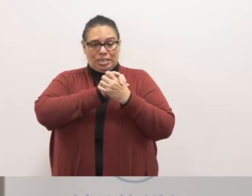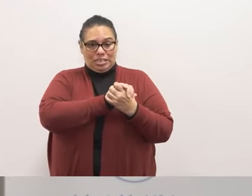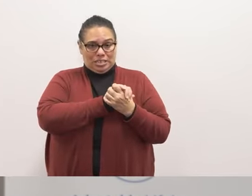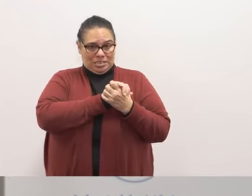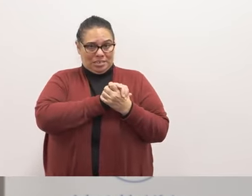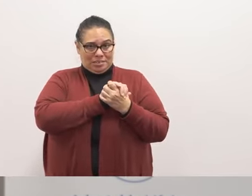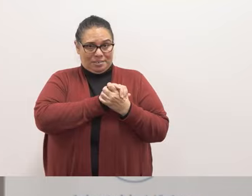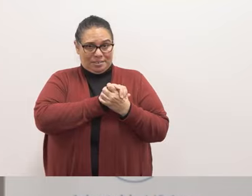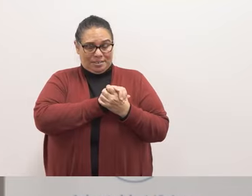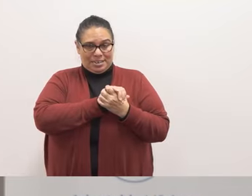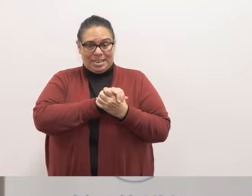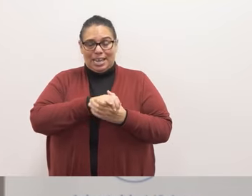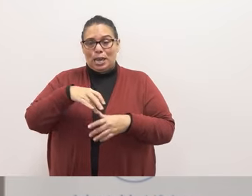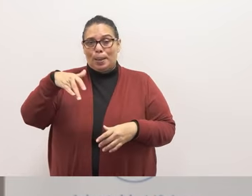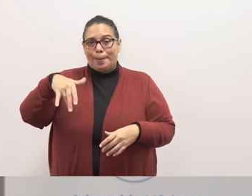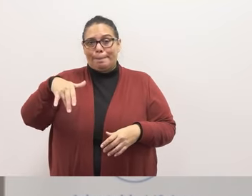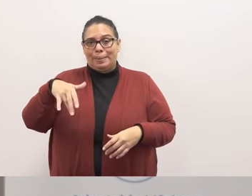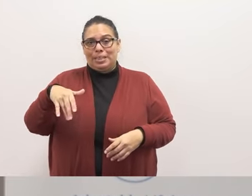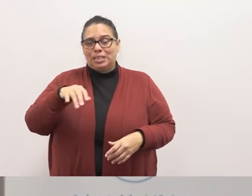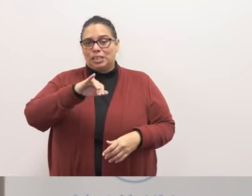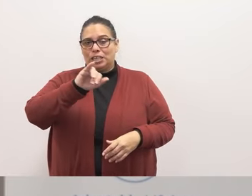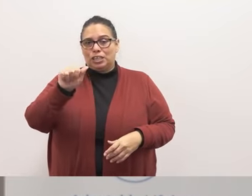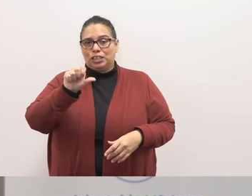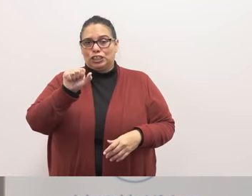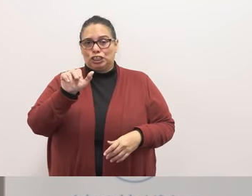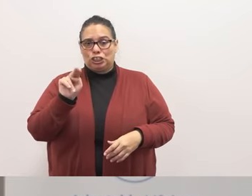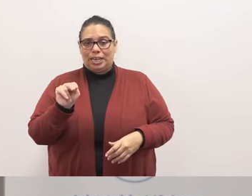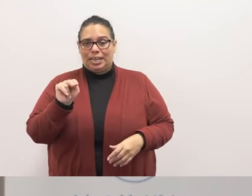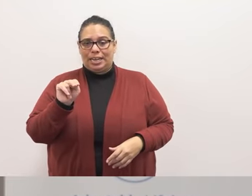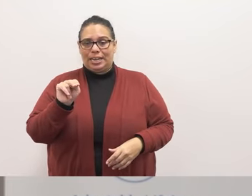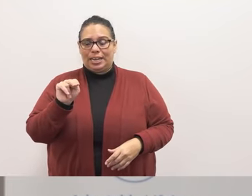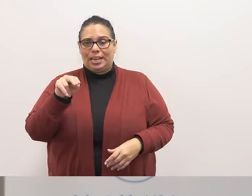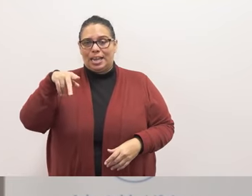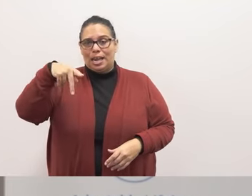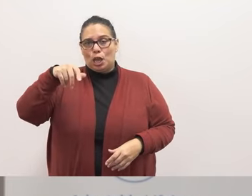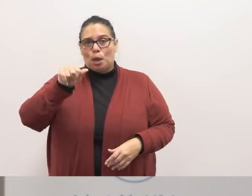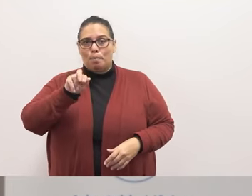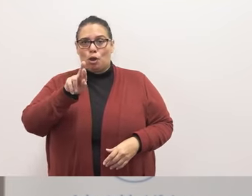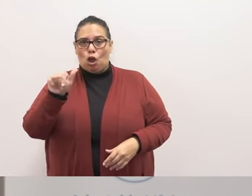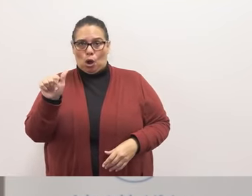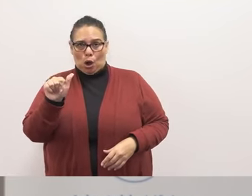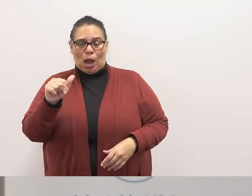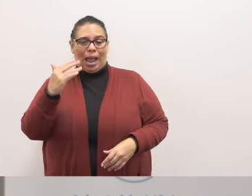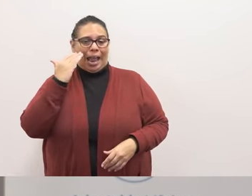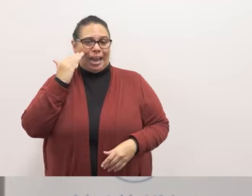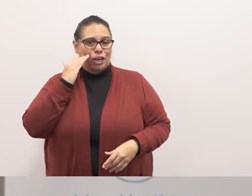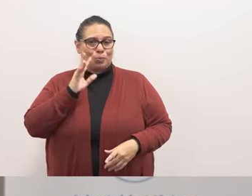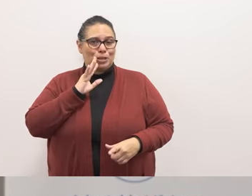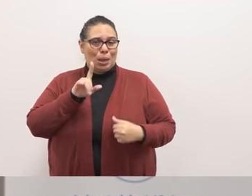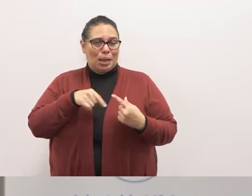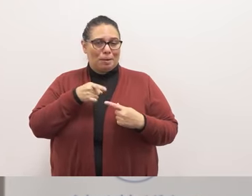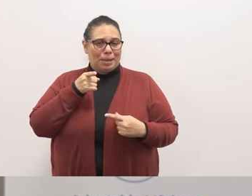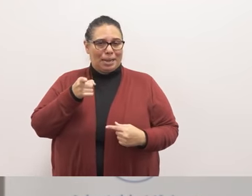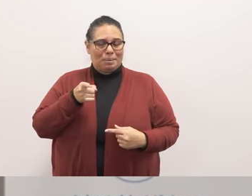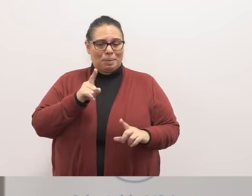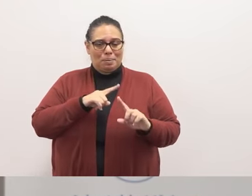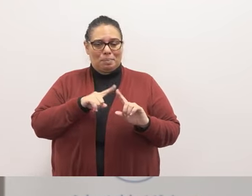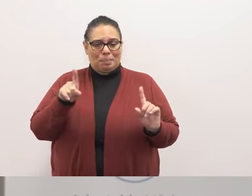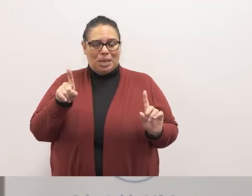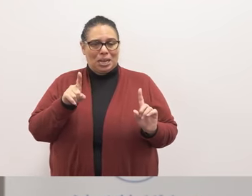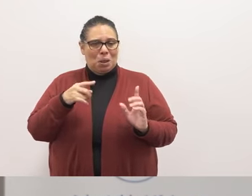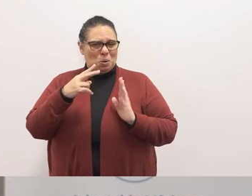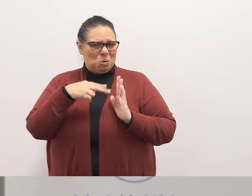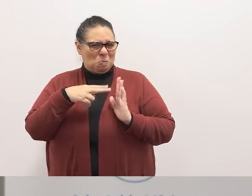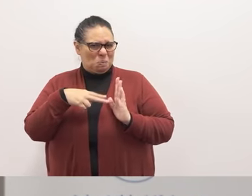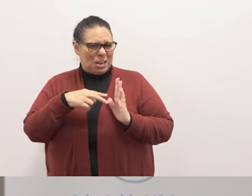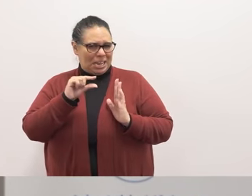uh milliken's jason part is it jason yeah jason para i know we've been talking about him but i just want to read a